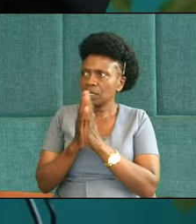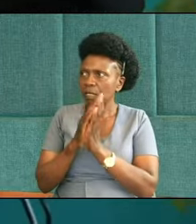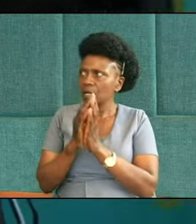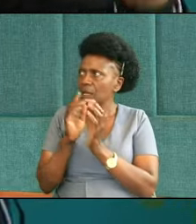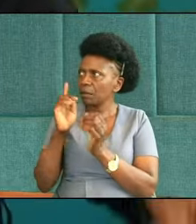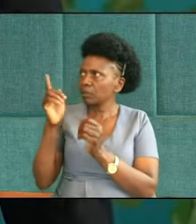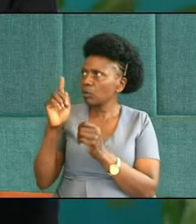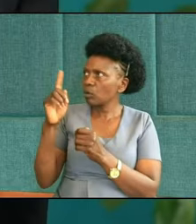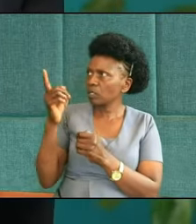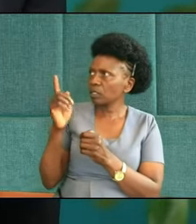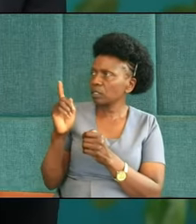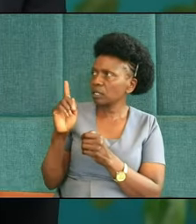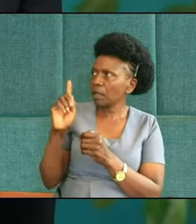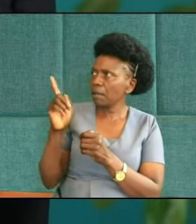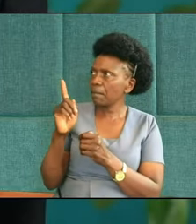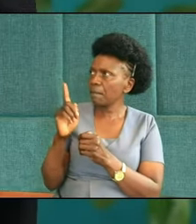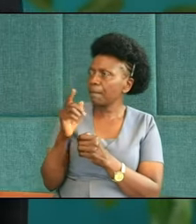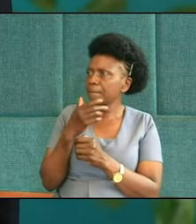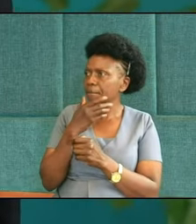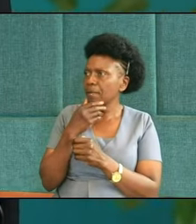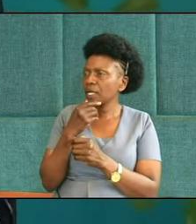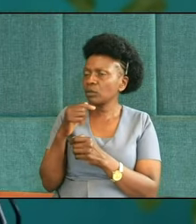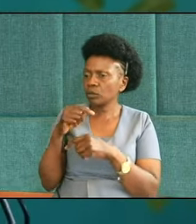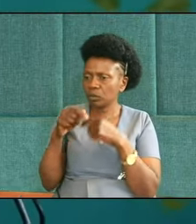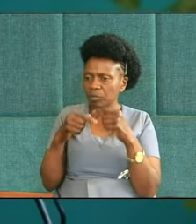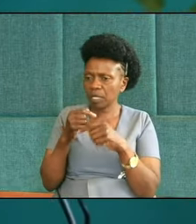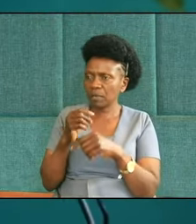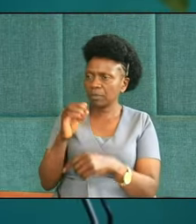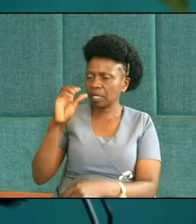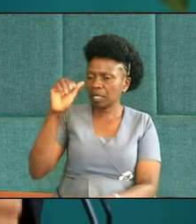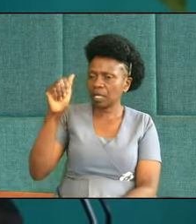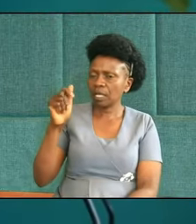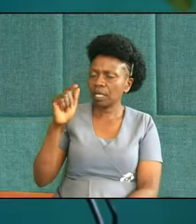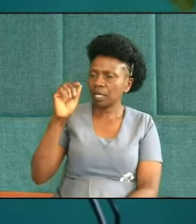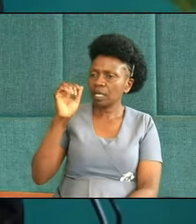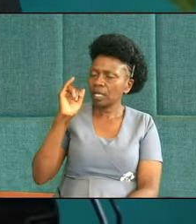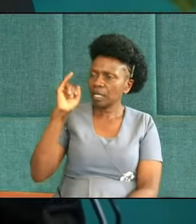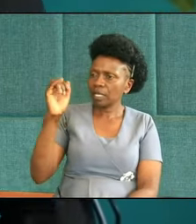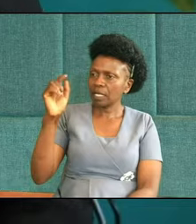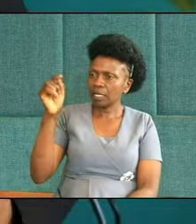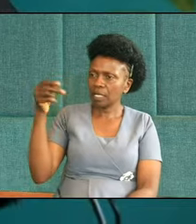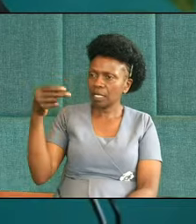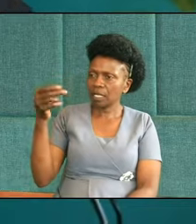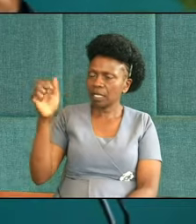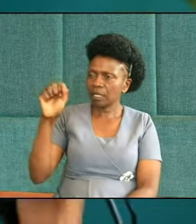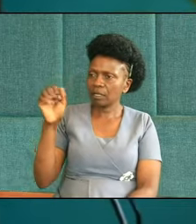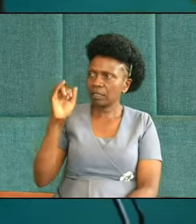eventually became an atheist, my best friend, I cared about him a lot,